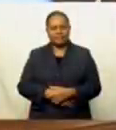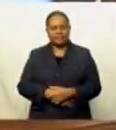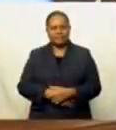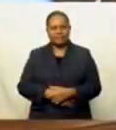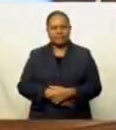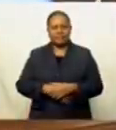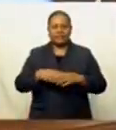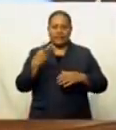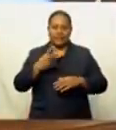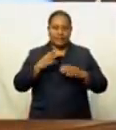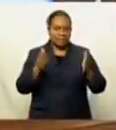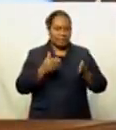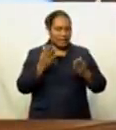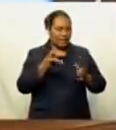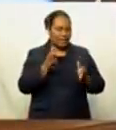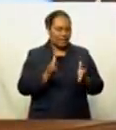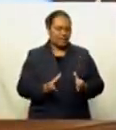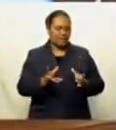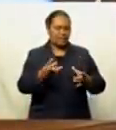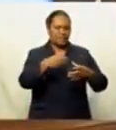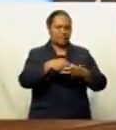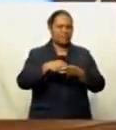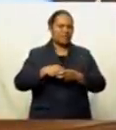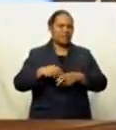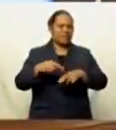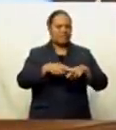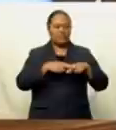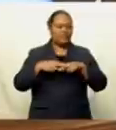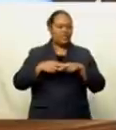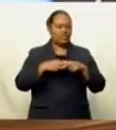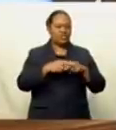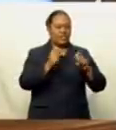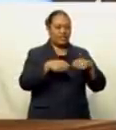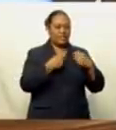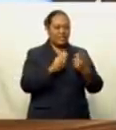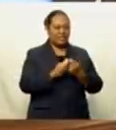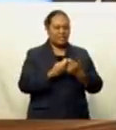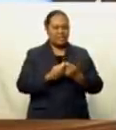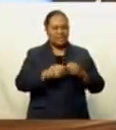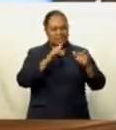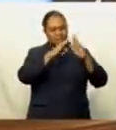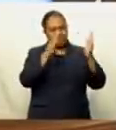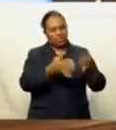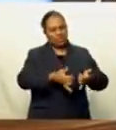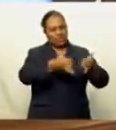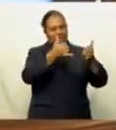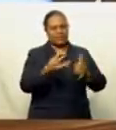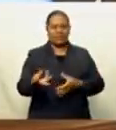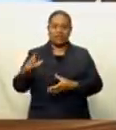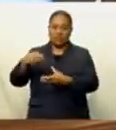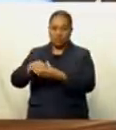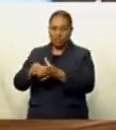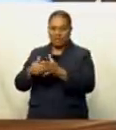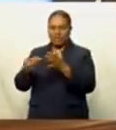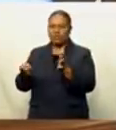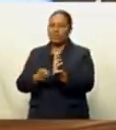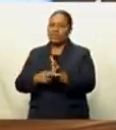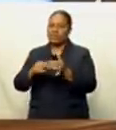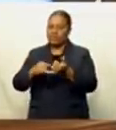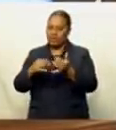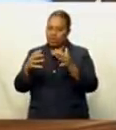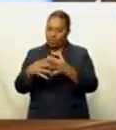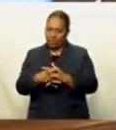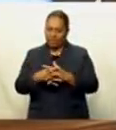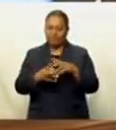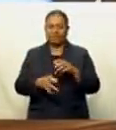Three players who are expected to make the Fiji Mbati side for this year's Rugby League World Cup have been included in the New South Wales State